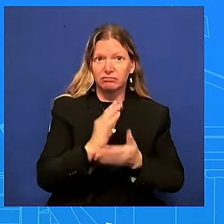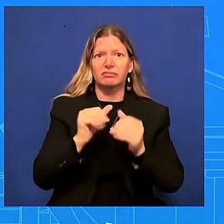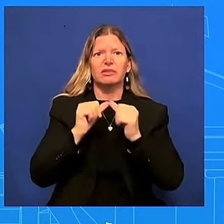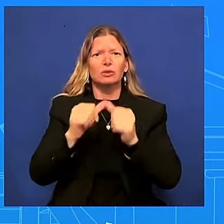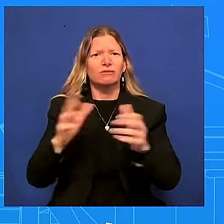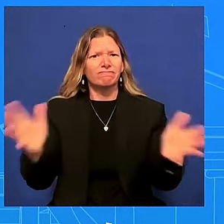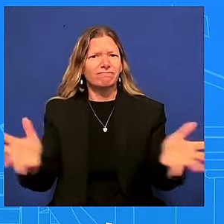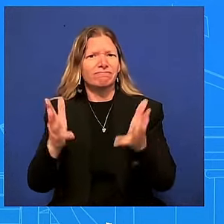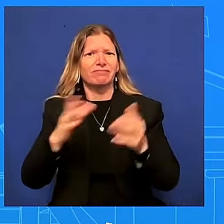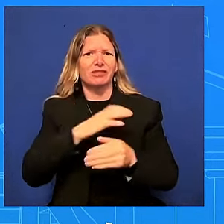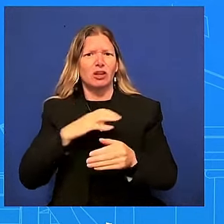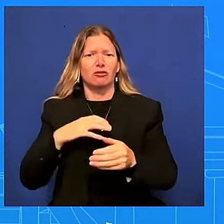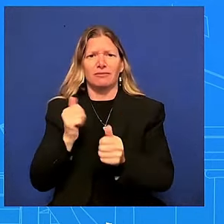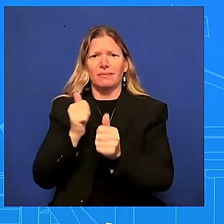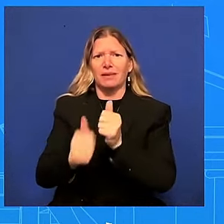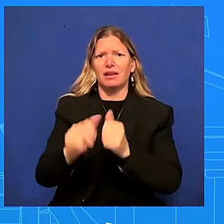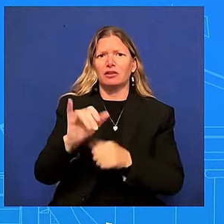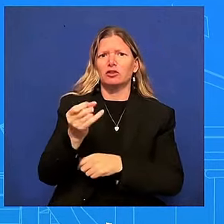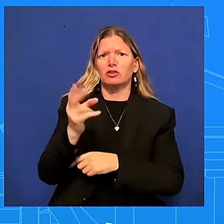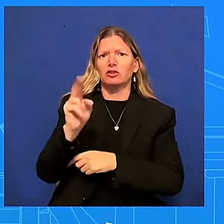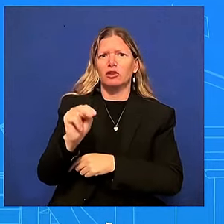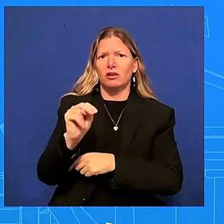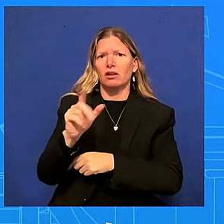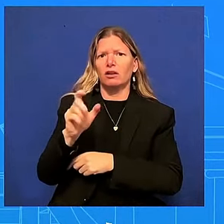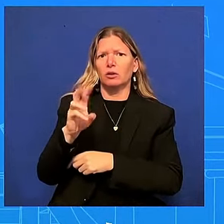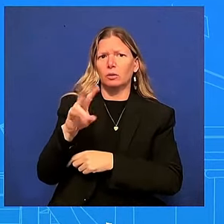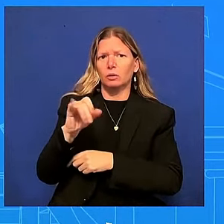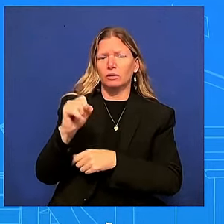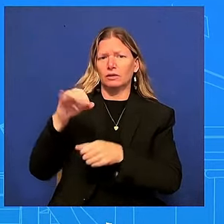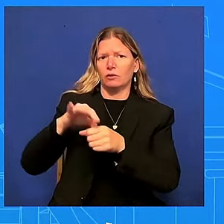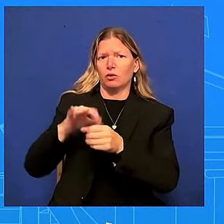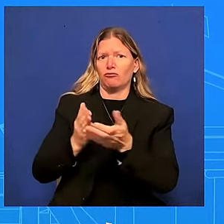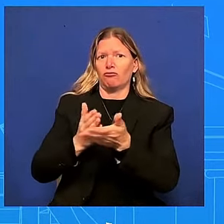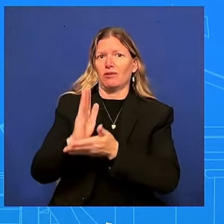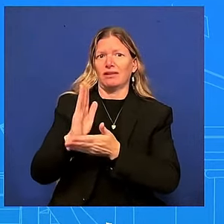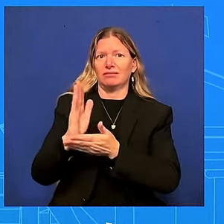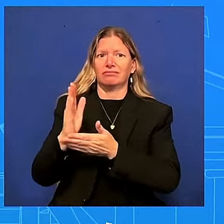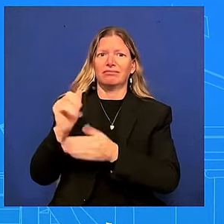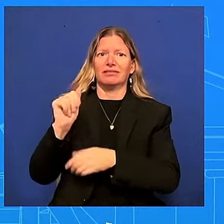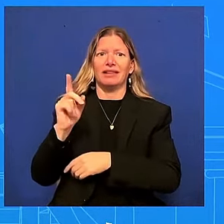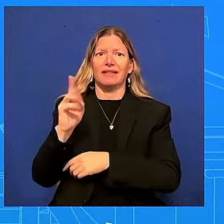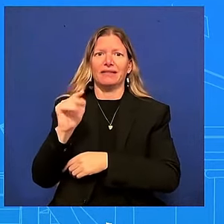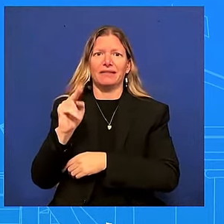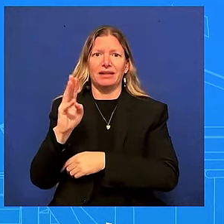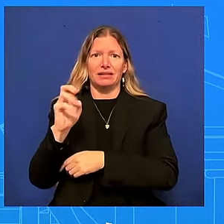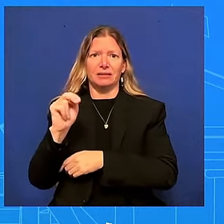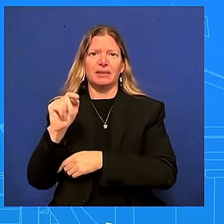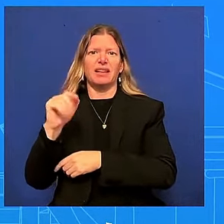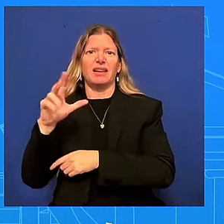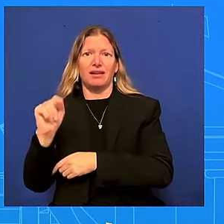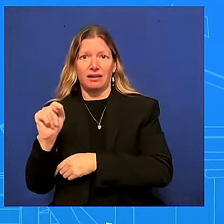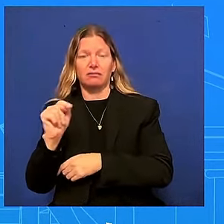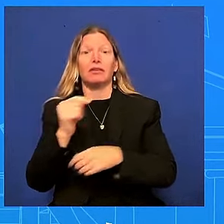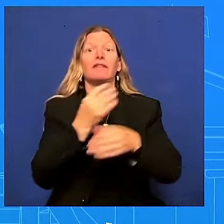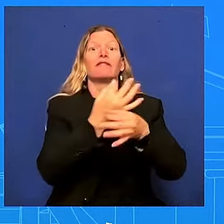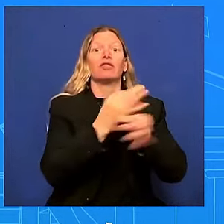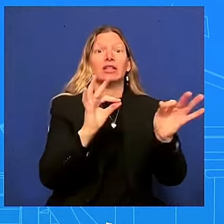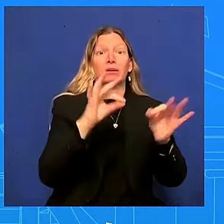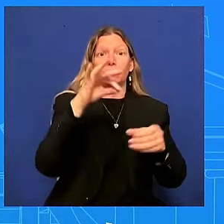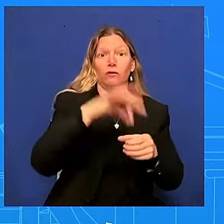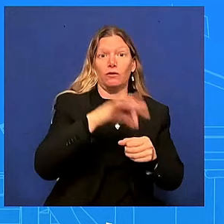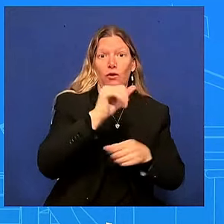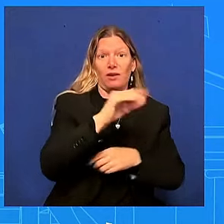to vote act president biden appointed justice contagion of brown jackson the first black woman to be on the supreme court